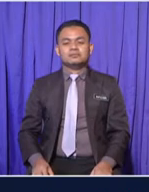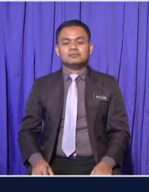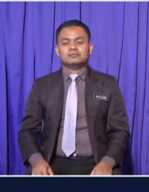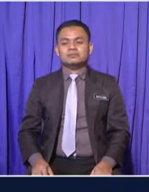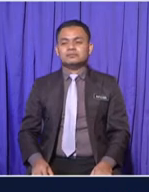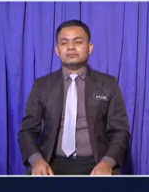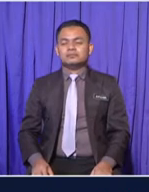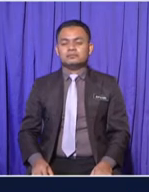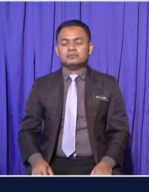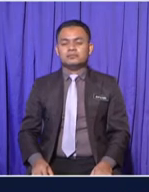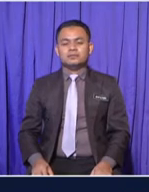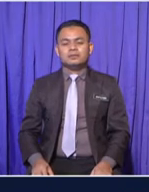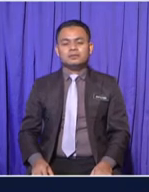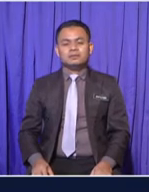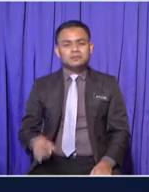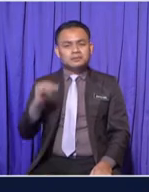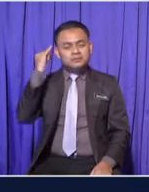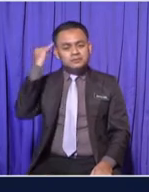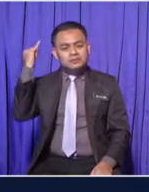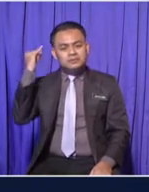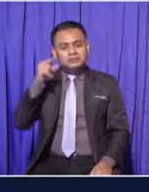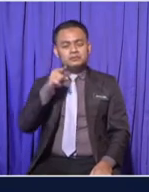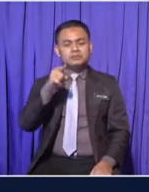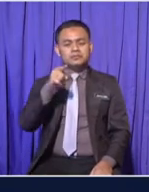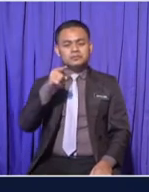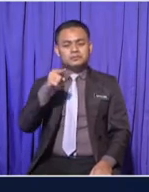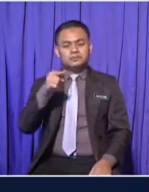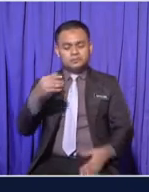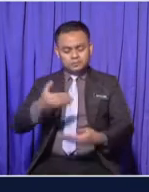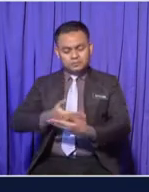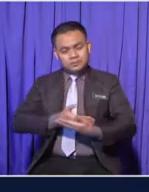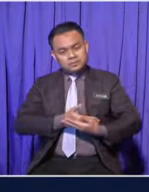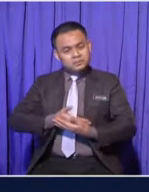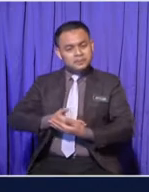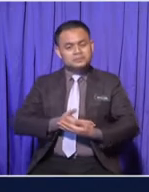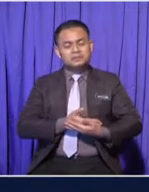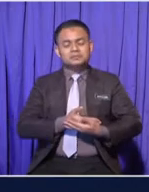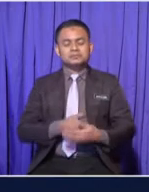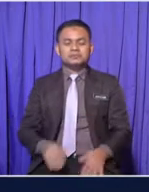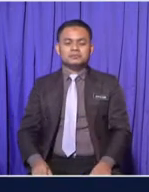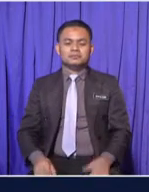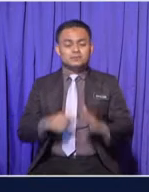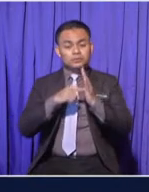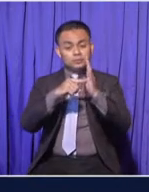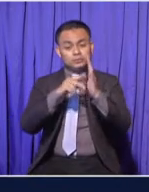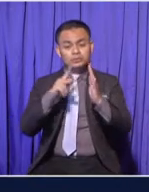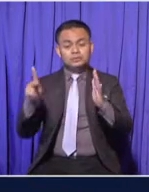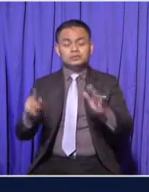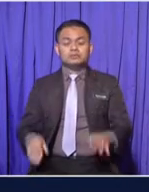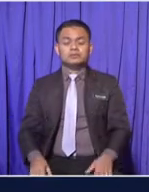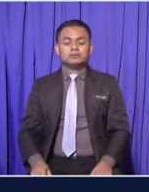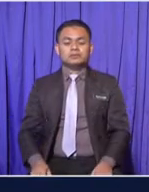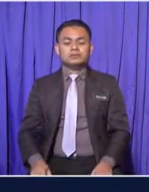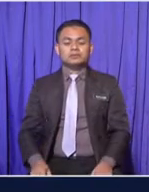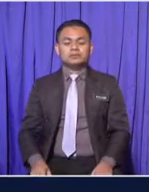Pretend you are holding a baby Show how You